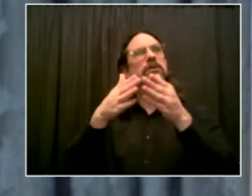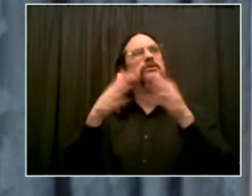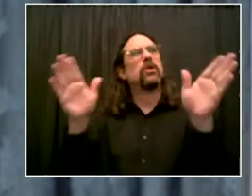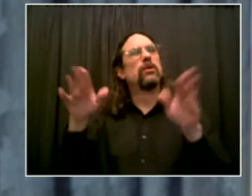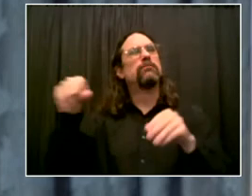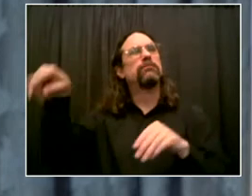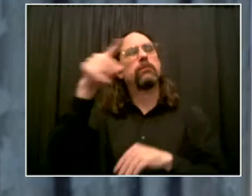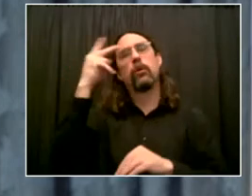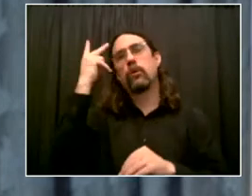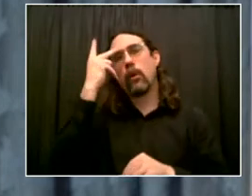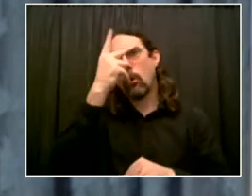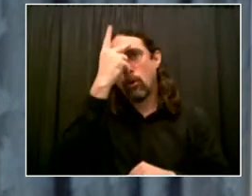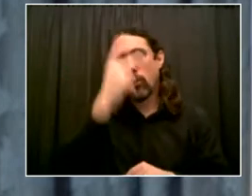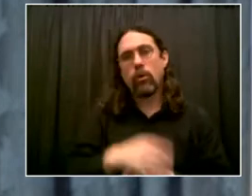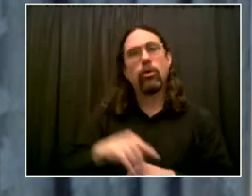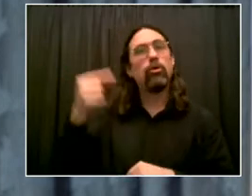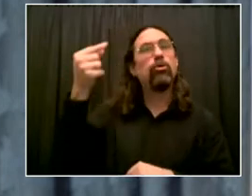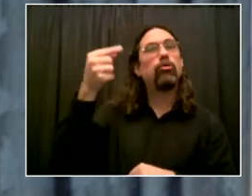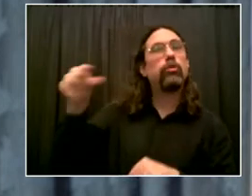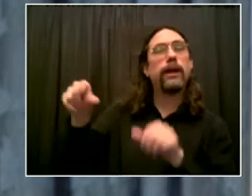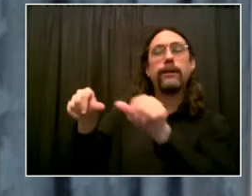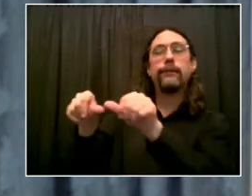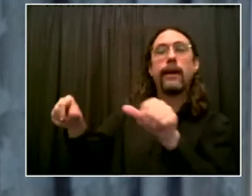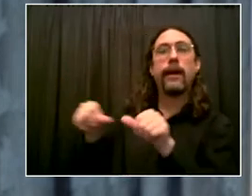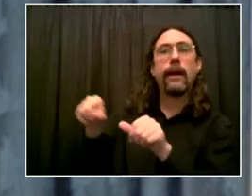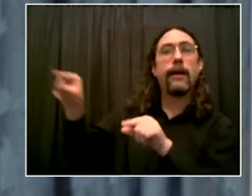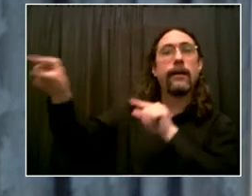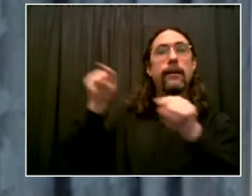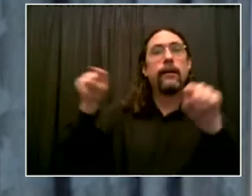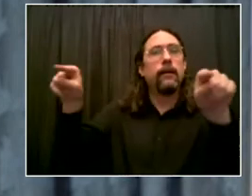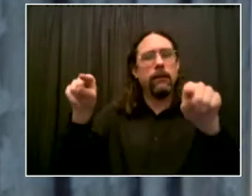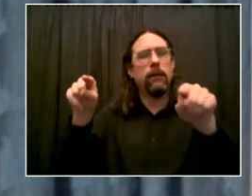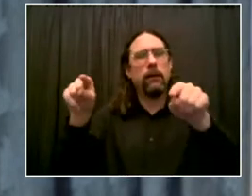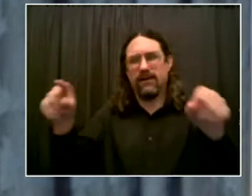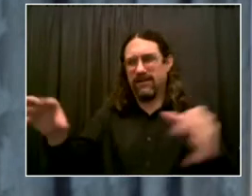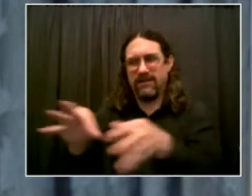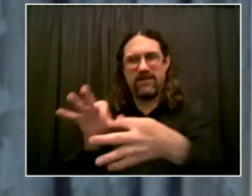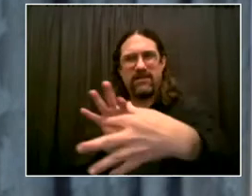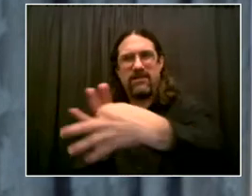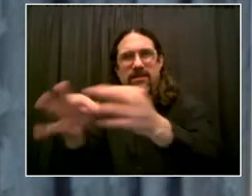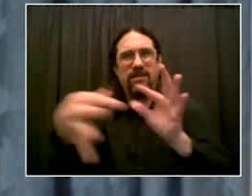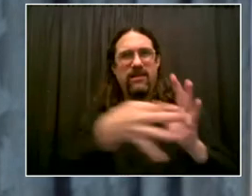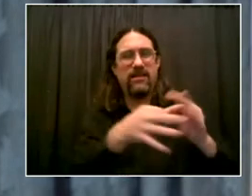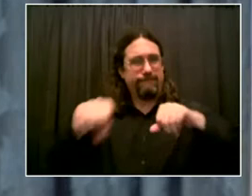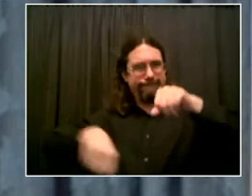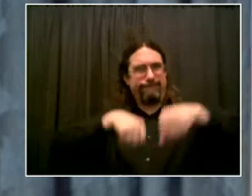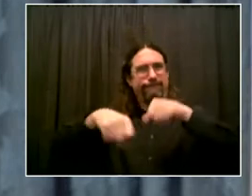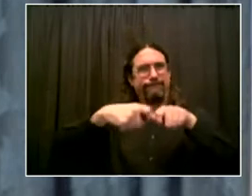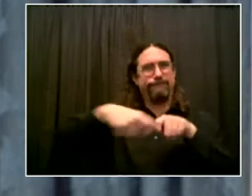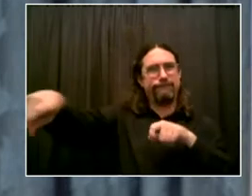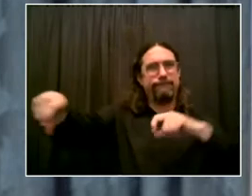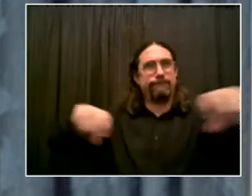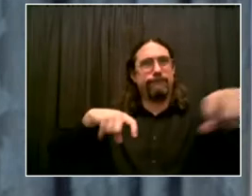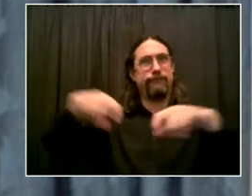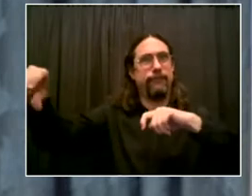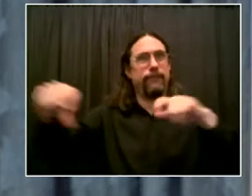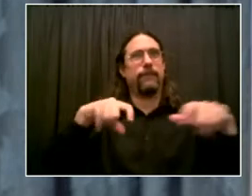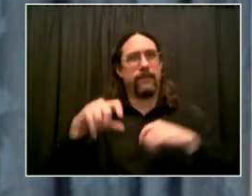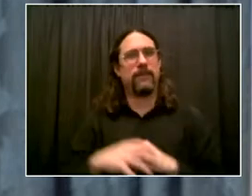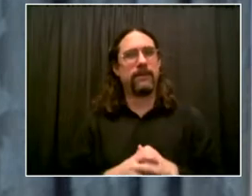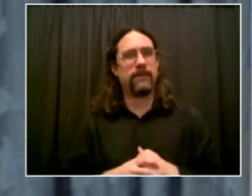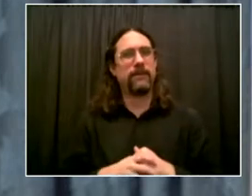isolated bike streets and bike pathways. So thank you, Mr. Mayor. We have much to do,